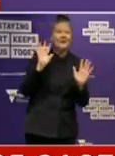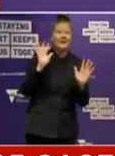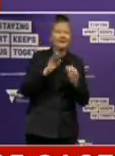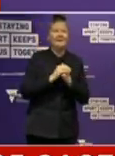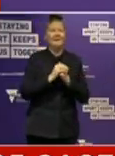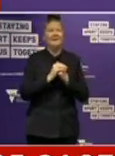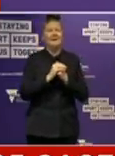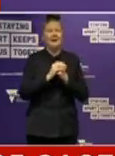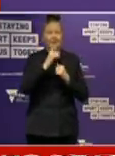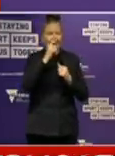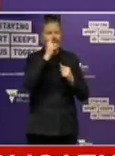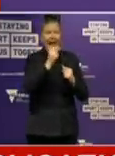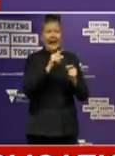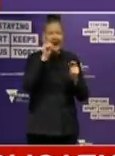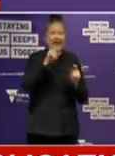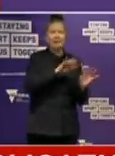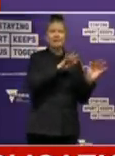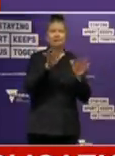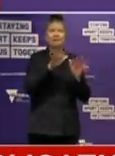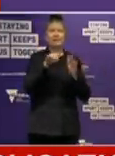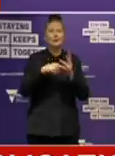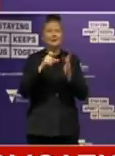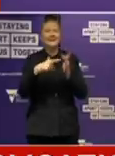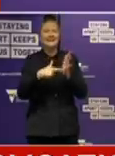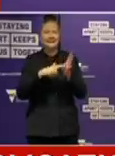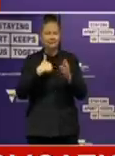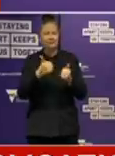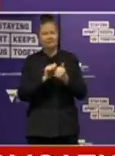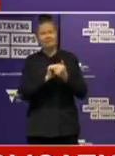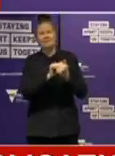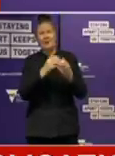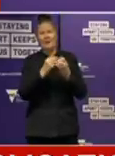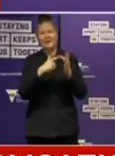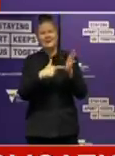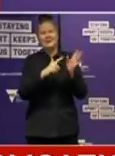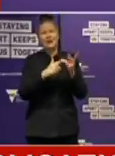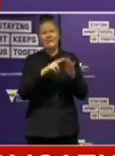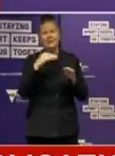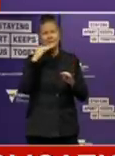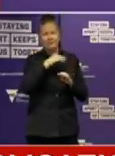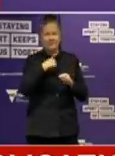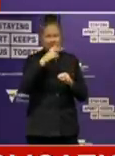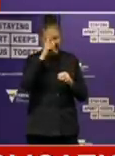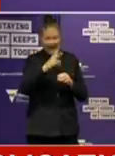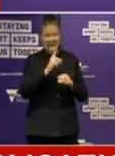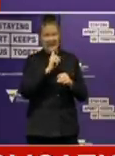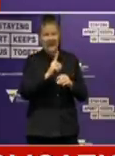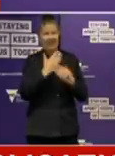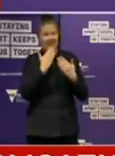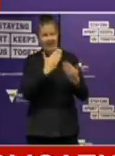CBD. That's a partnership with the City of Melbourne, and I would just like to add my thanks to those of the Premier to the Lord Mayor.